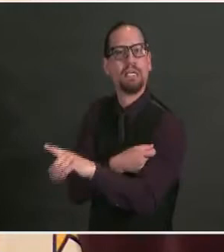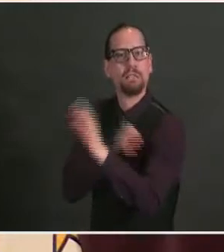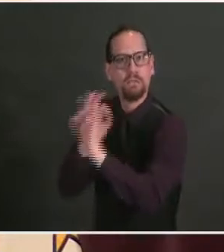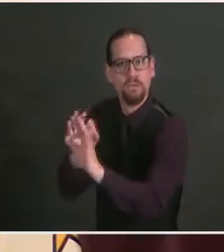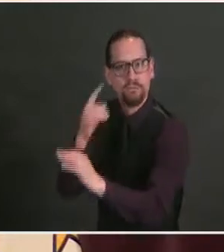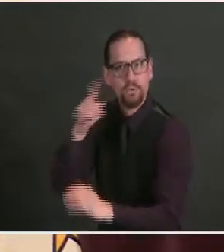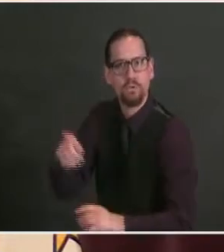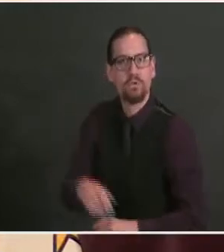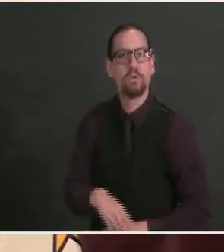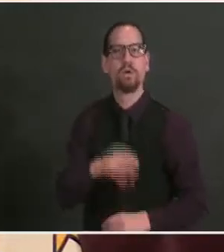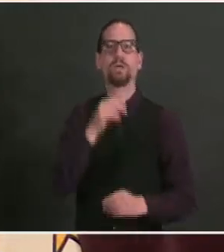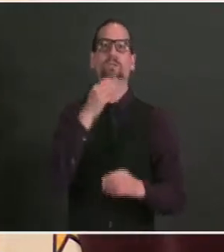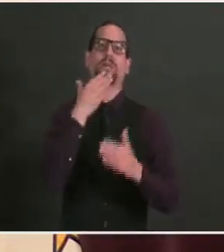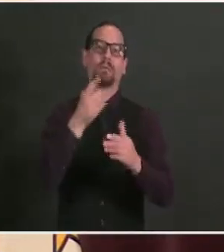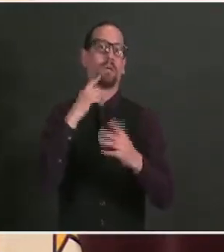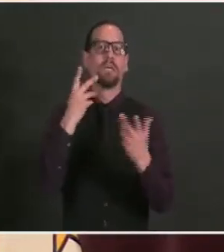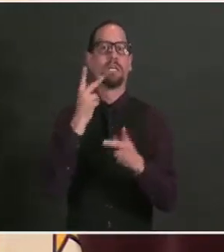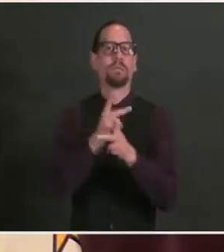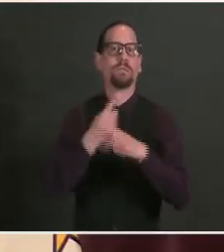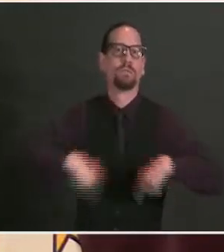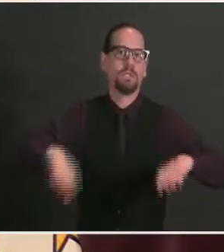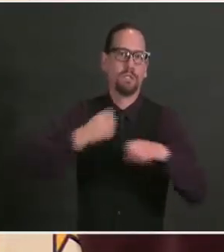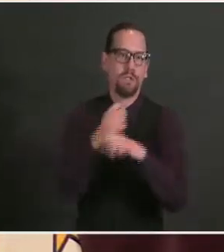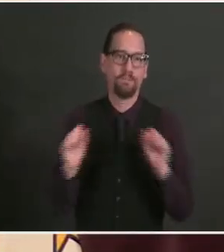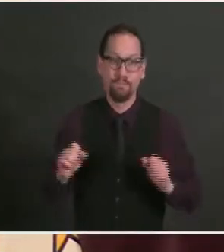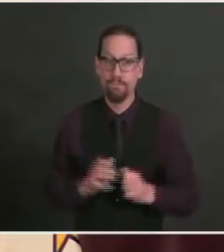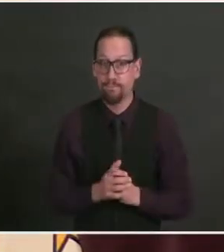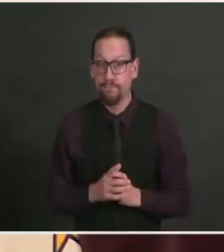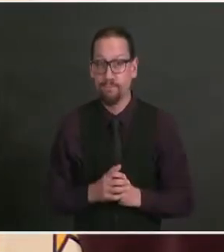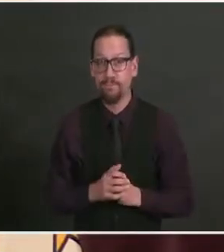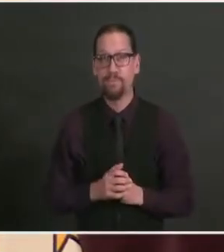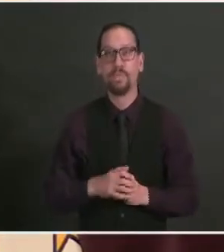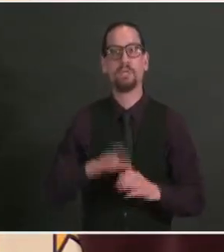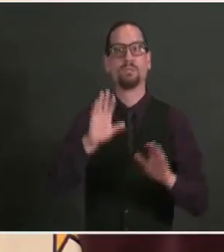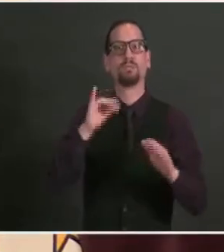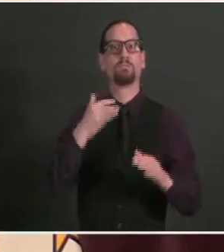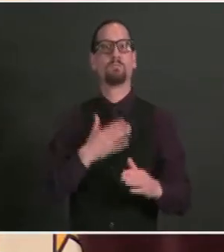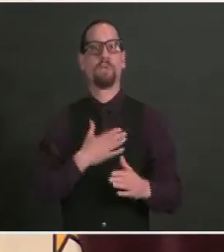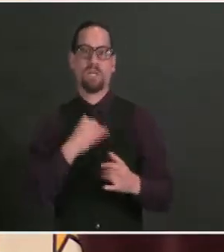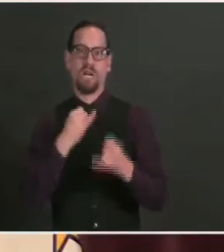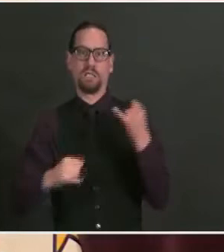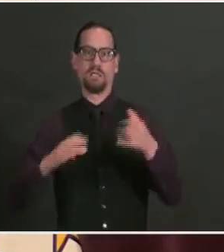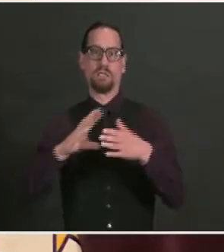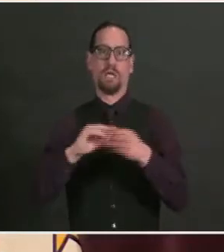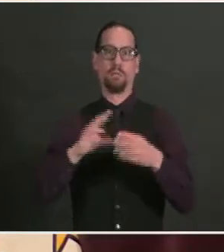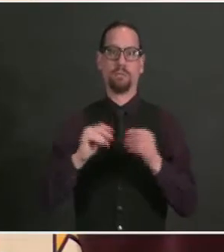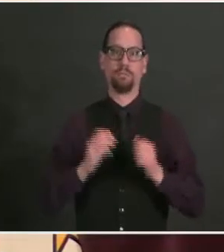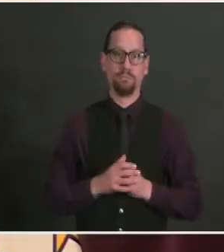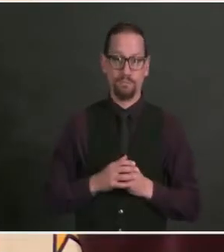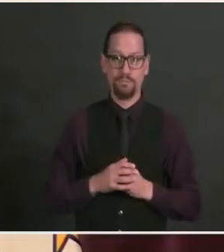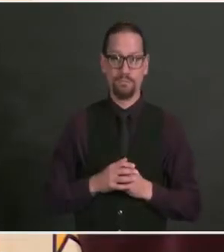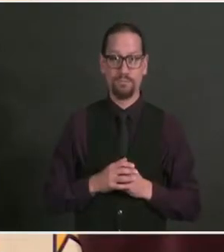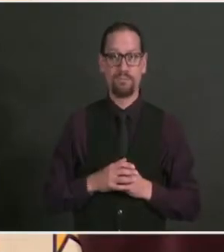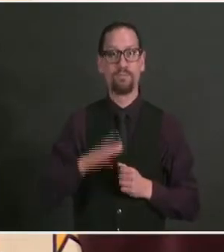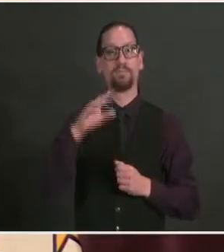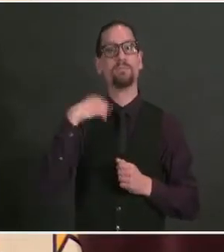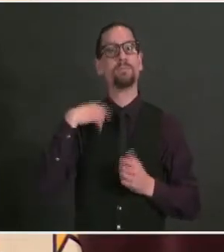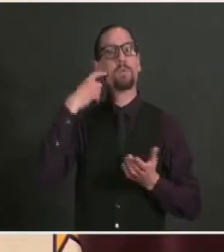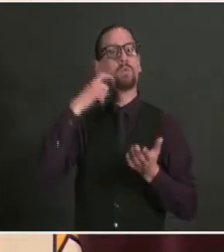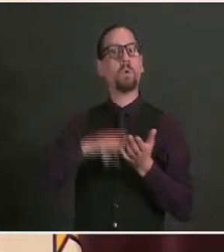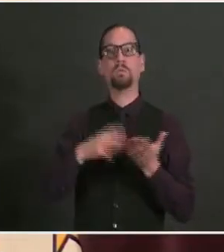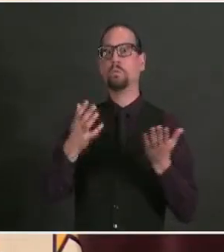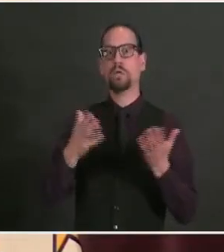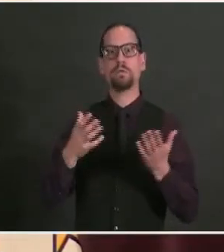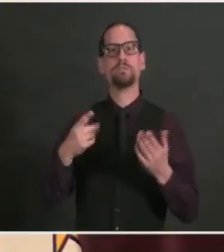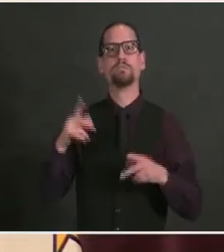doing your part, want to make one last comment. Our vaccination sites are starting to see an increase in the number of no shows and last